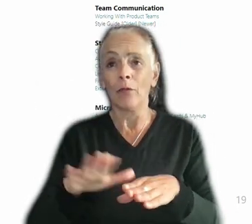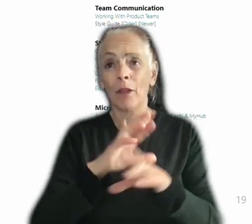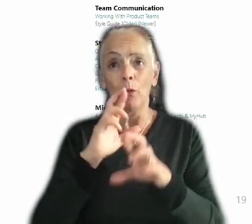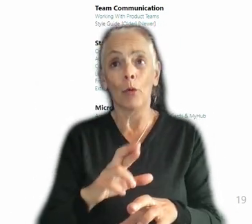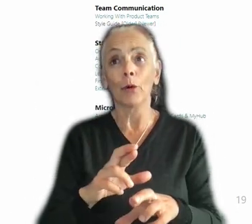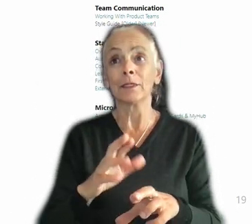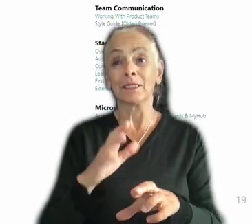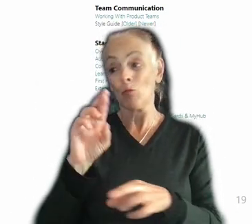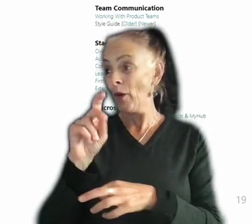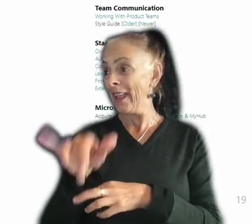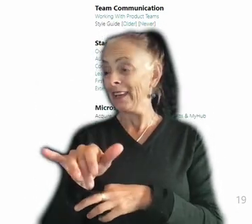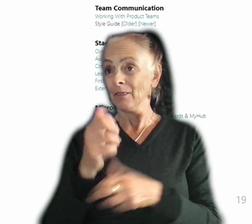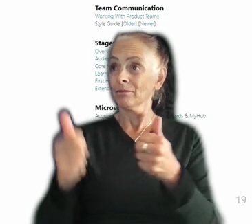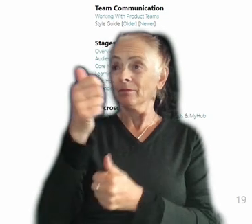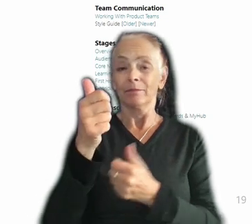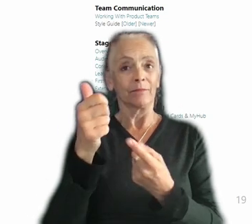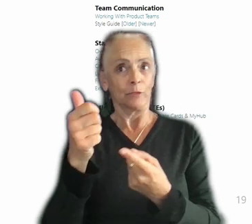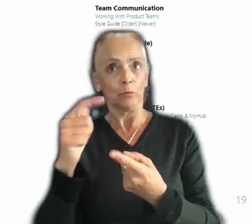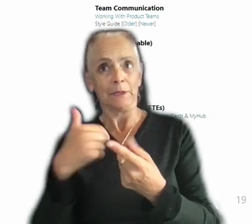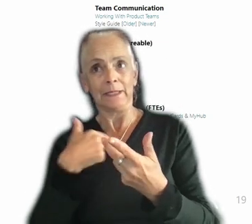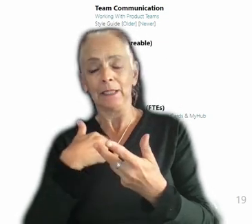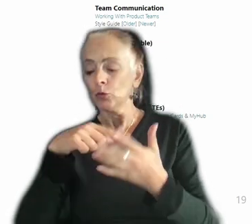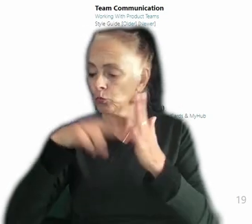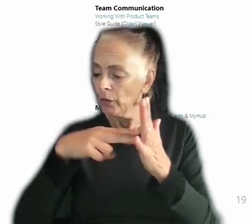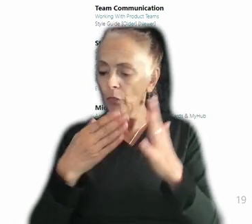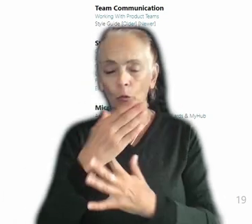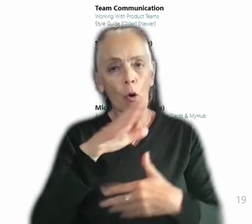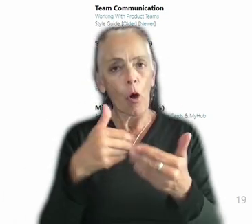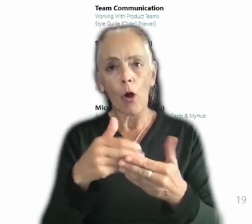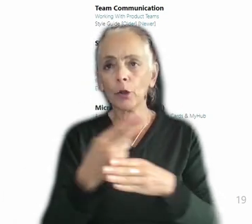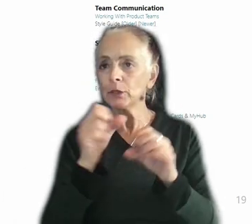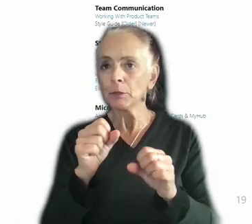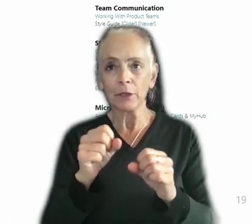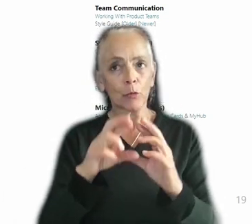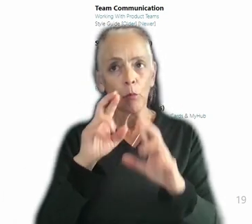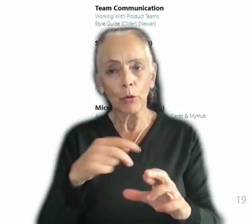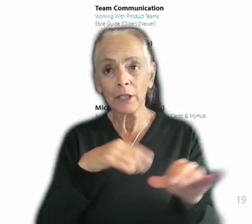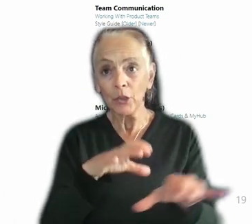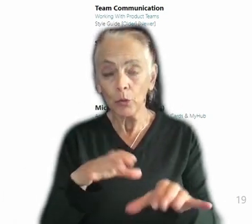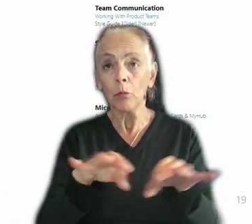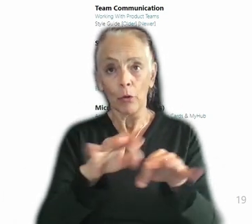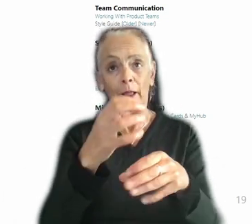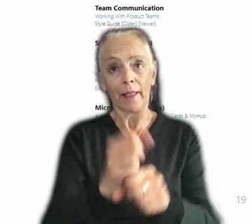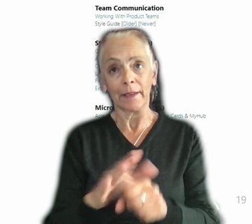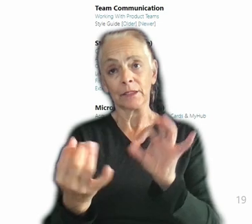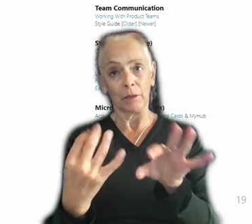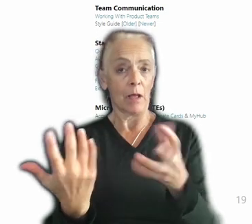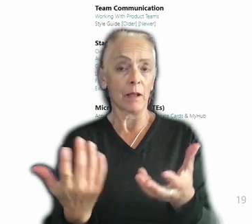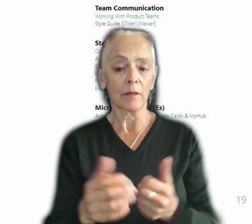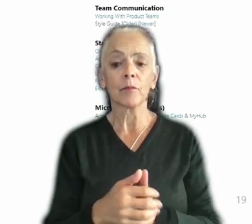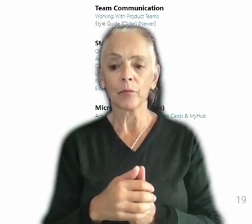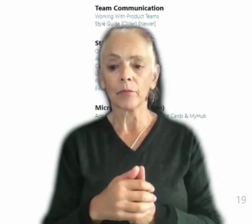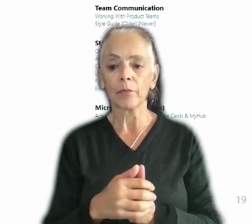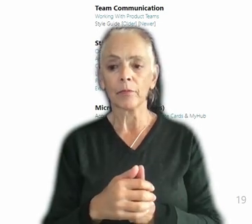to read through every single usability report that I do because it is important that I get his feedback and I understand when and I'm just